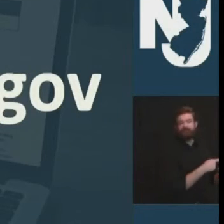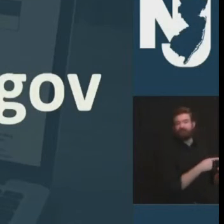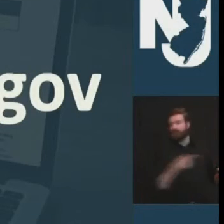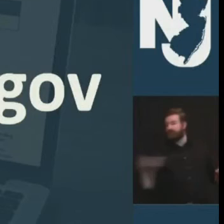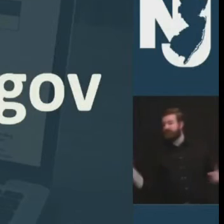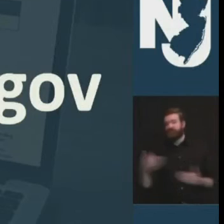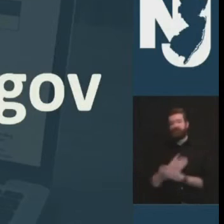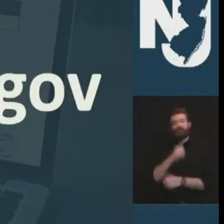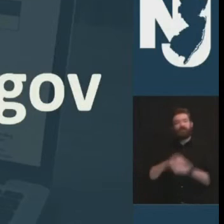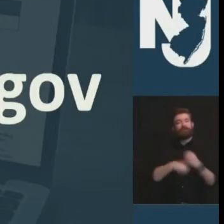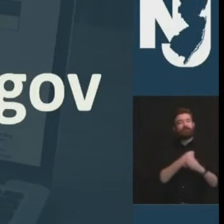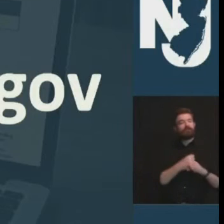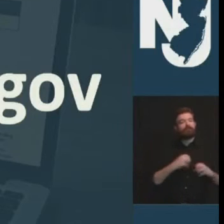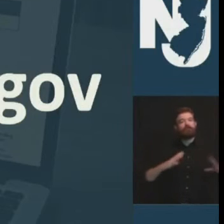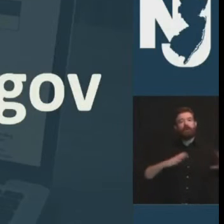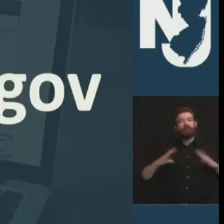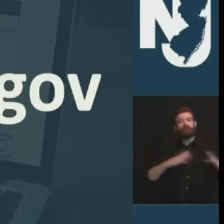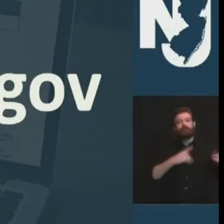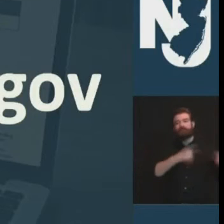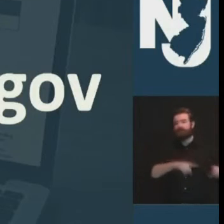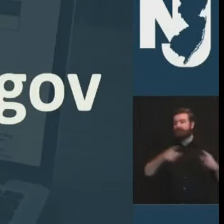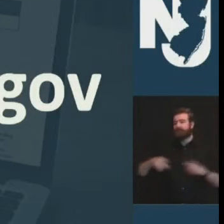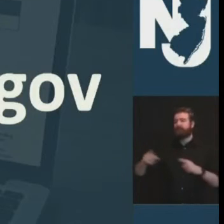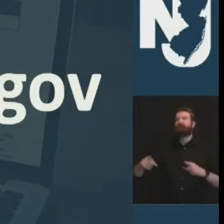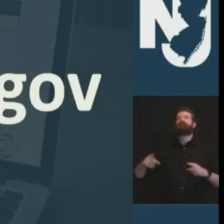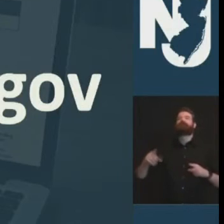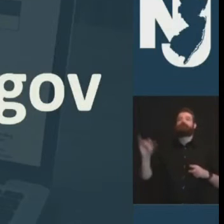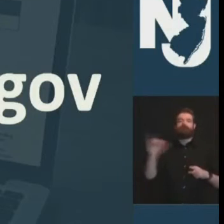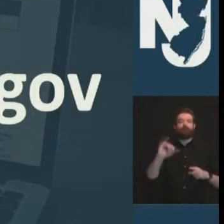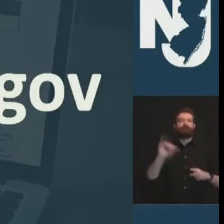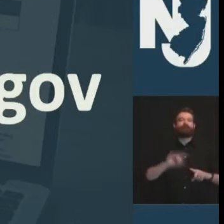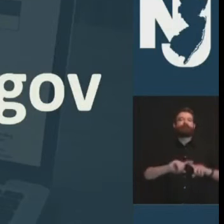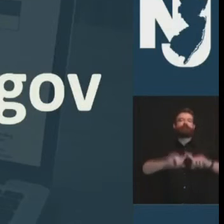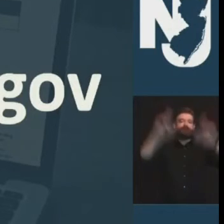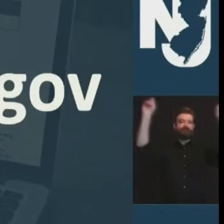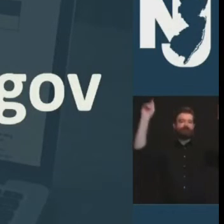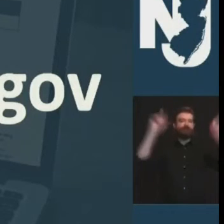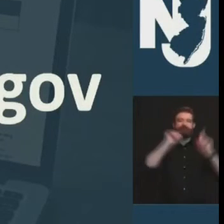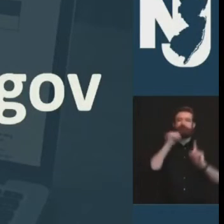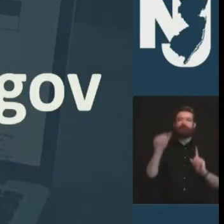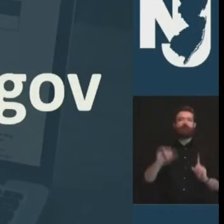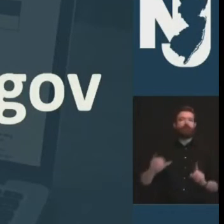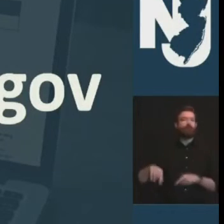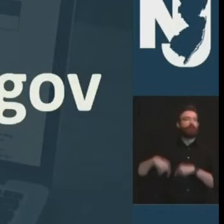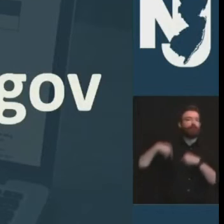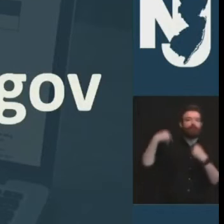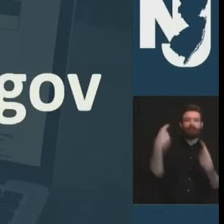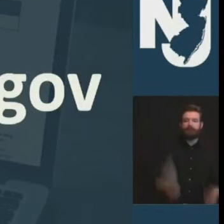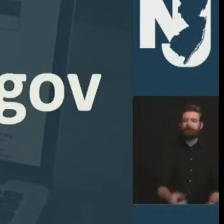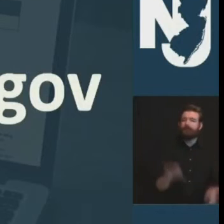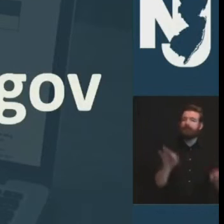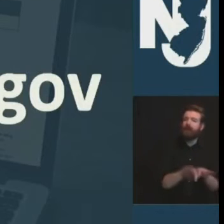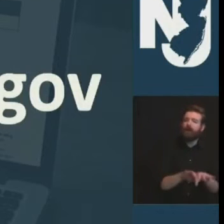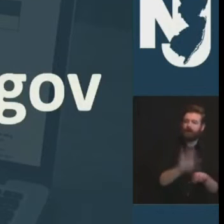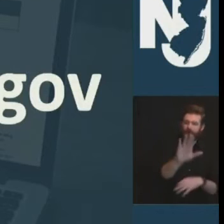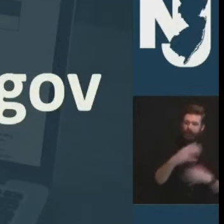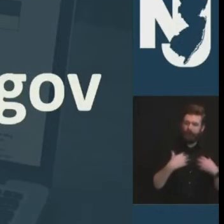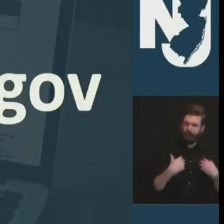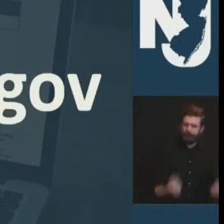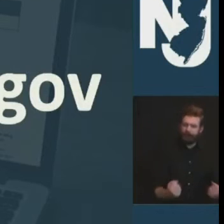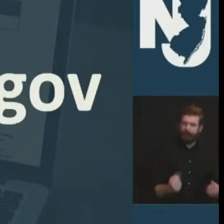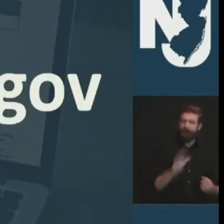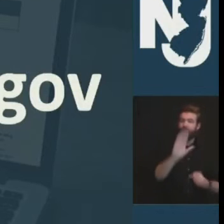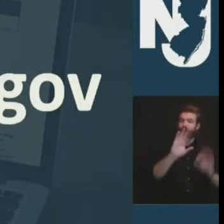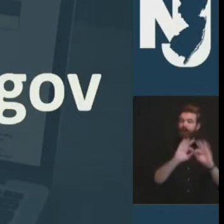we have to put the health our health and the health of our loved ones and our communities before our want to party and celebrate